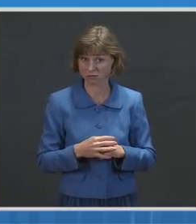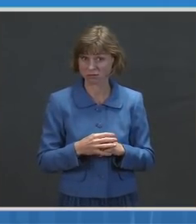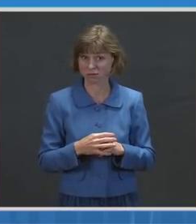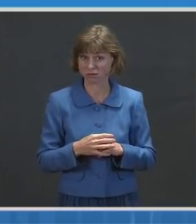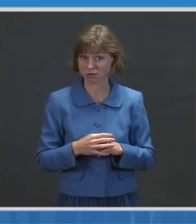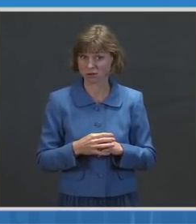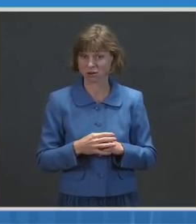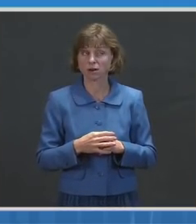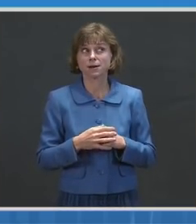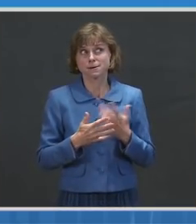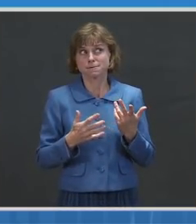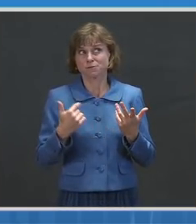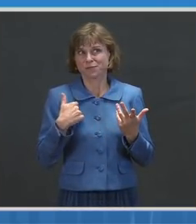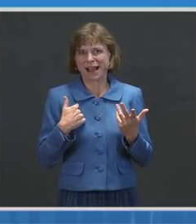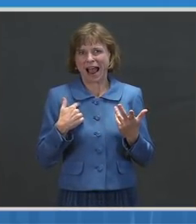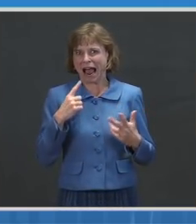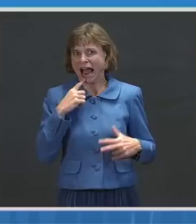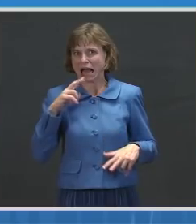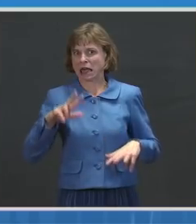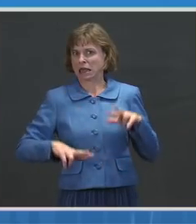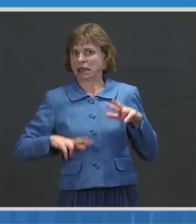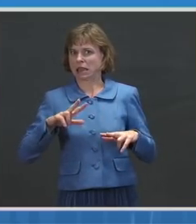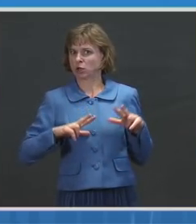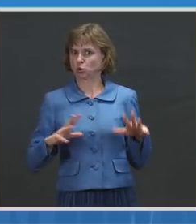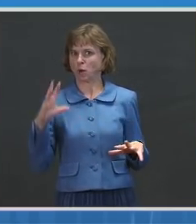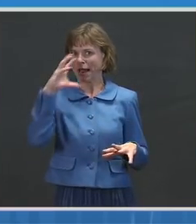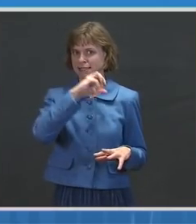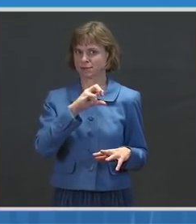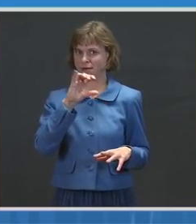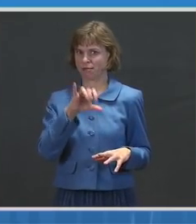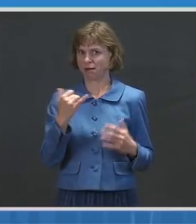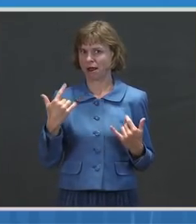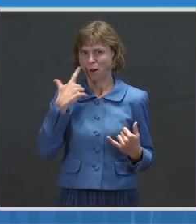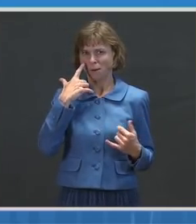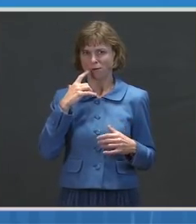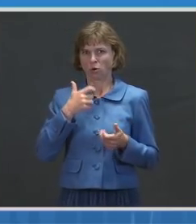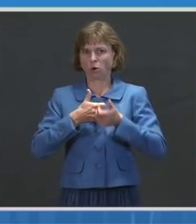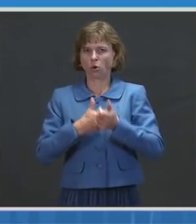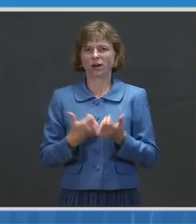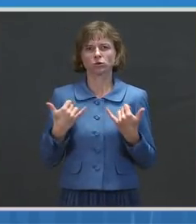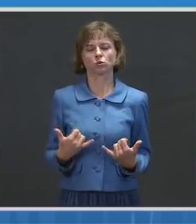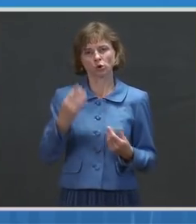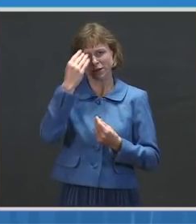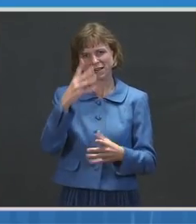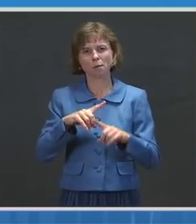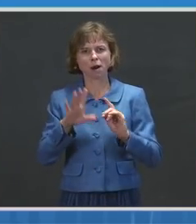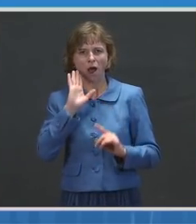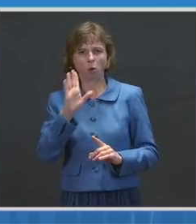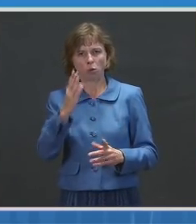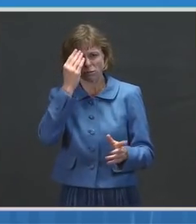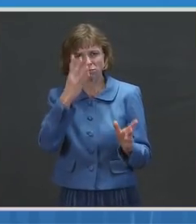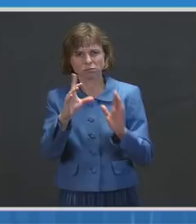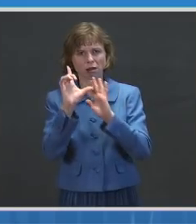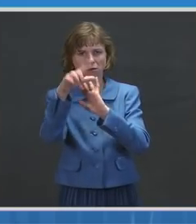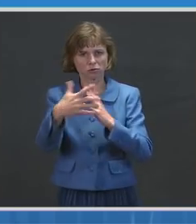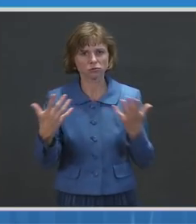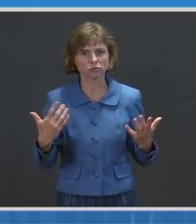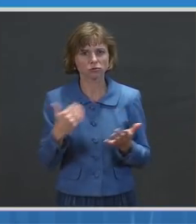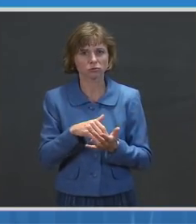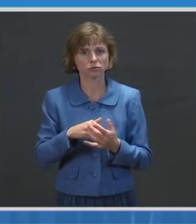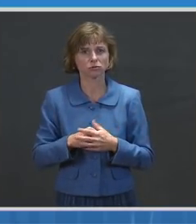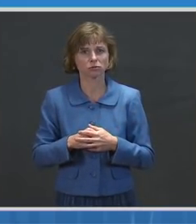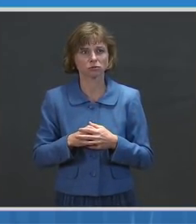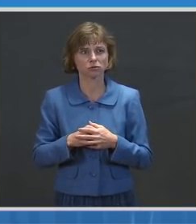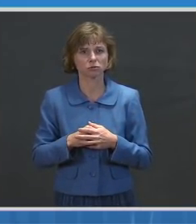I would be reluctant to give you an estimate right now based on our current data, but I'd be happy to get back with you on that one. Mr. Let me take your second